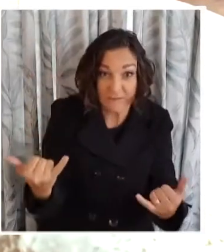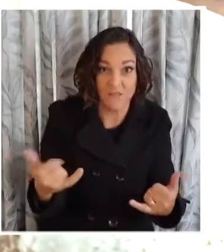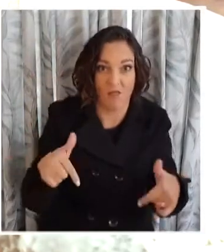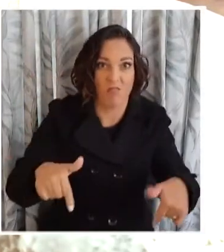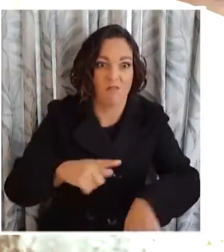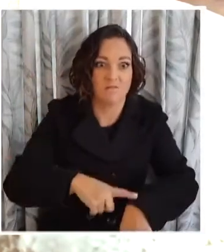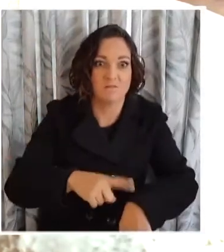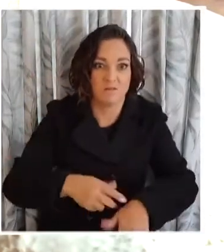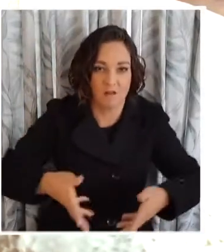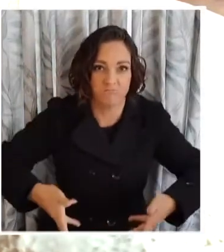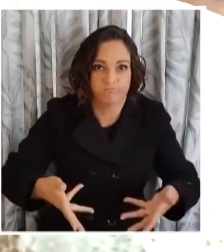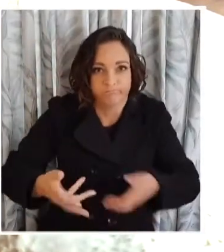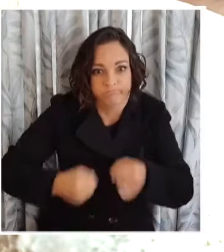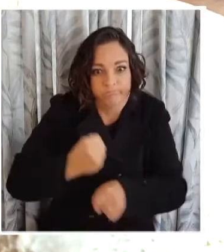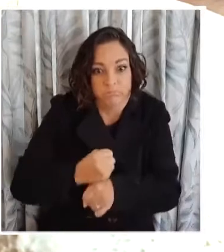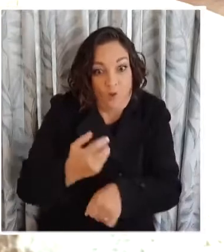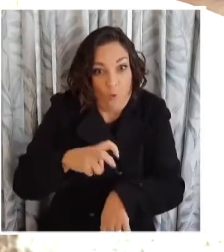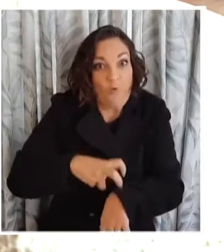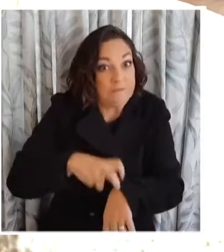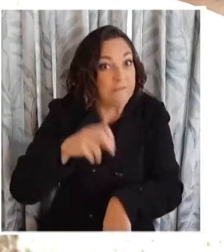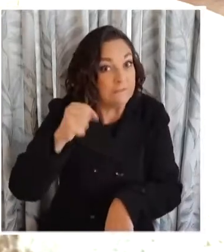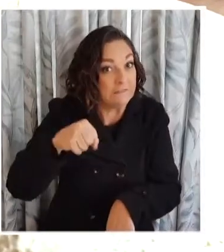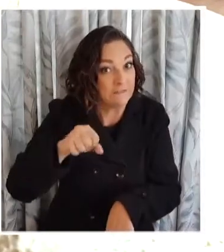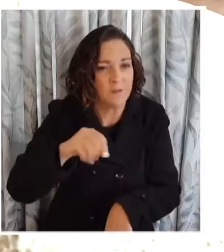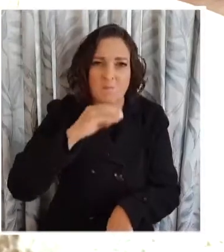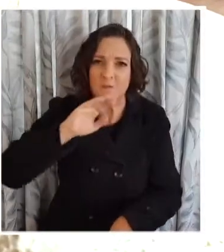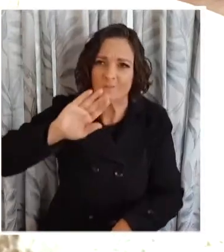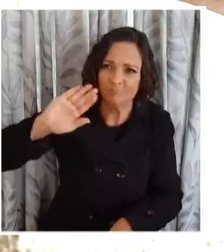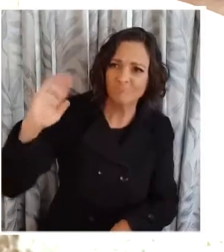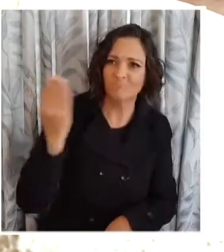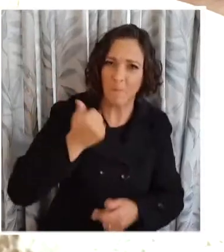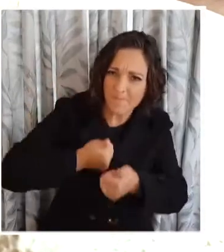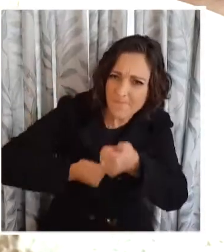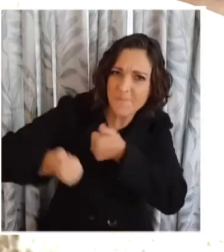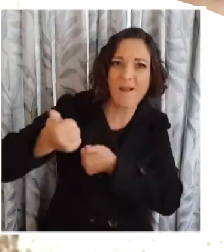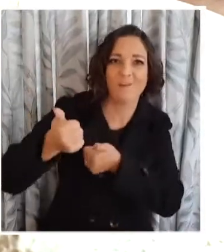today, isn't it, folks? Well, repentance means to return to God.